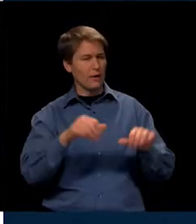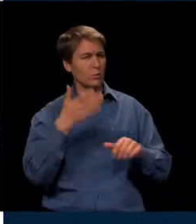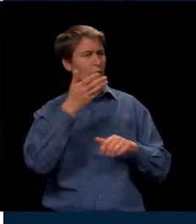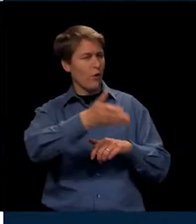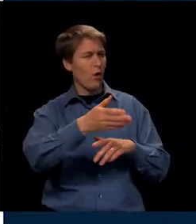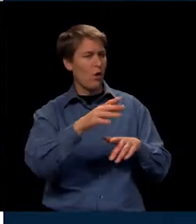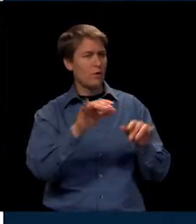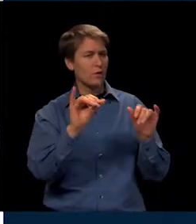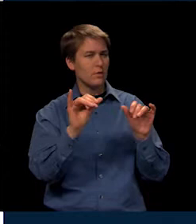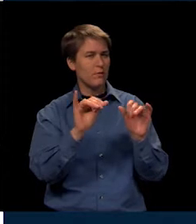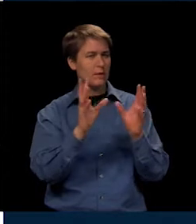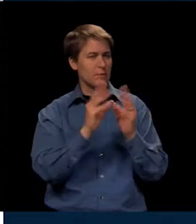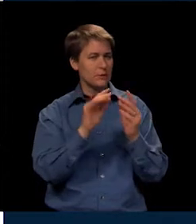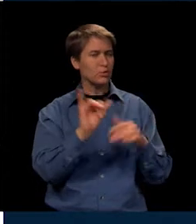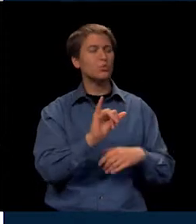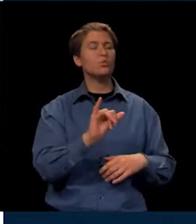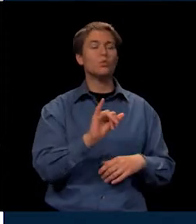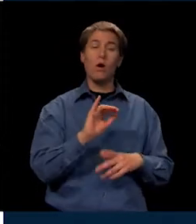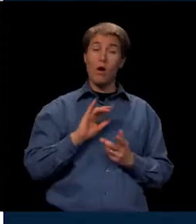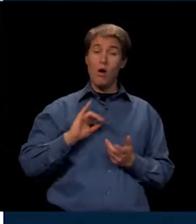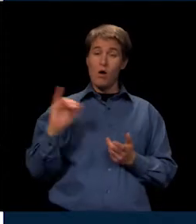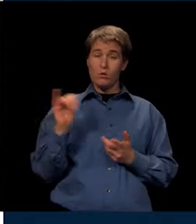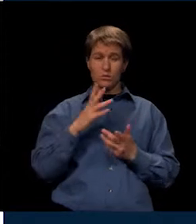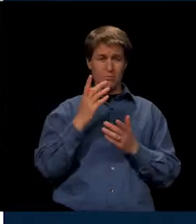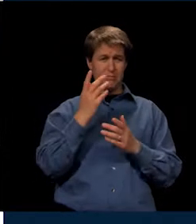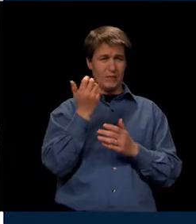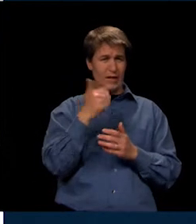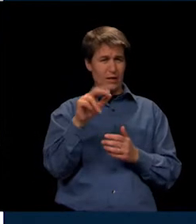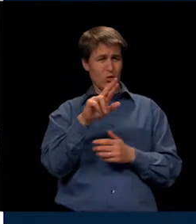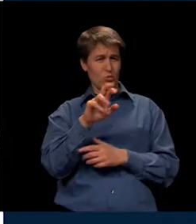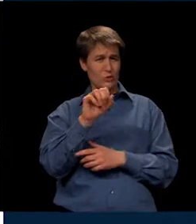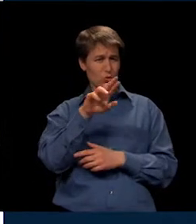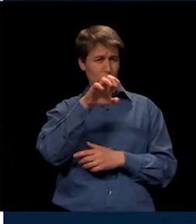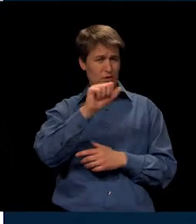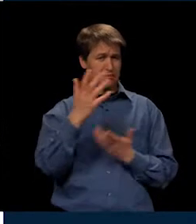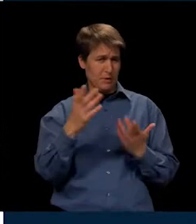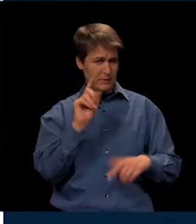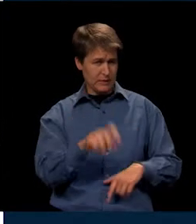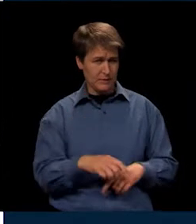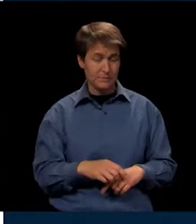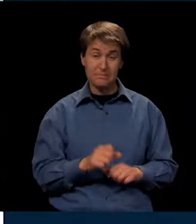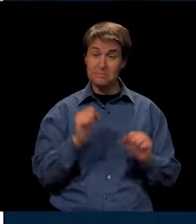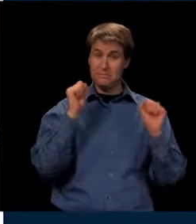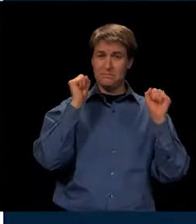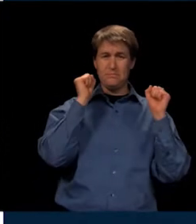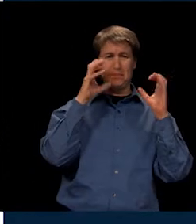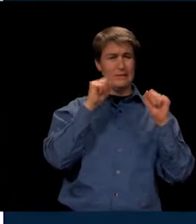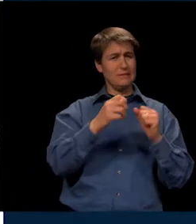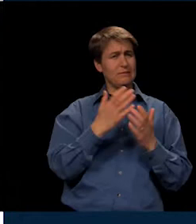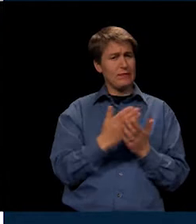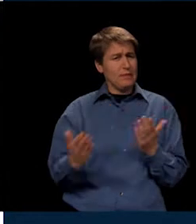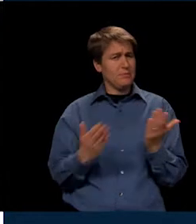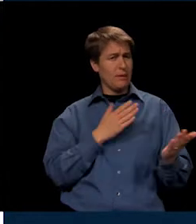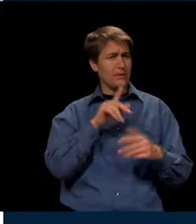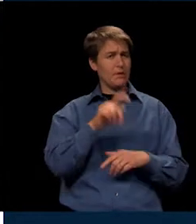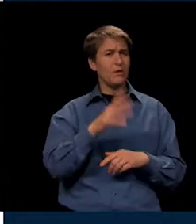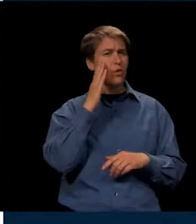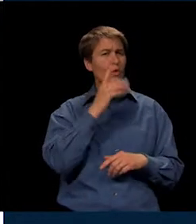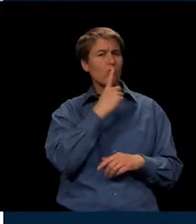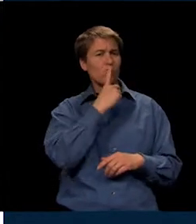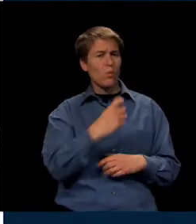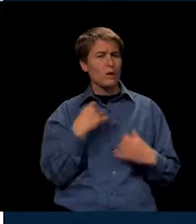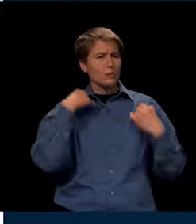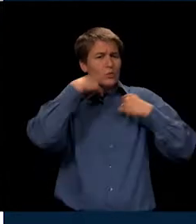and as well as resources that we might need. Gosh, amazing the things that we might need like those little red suits